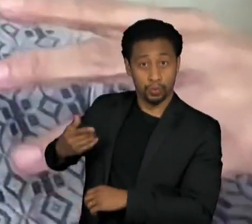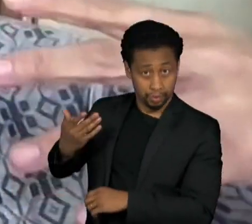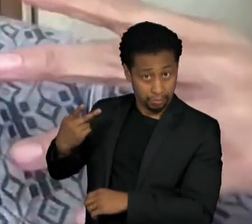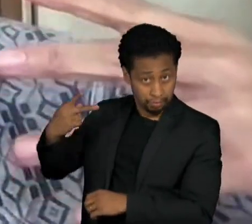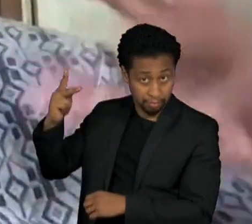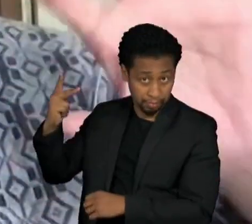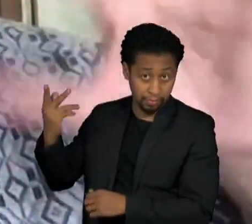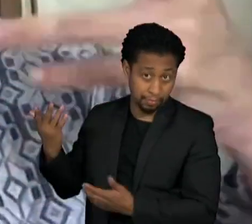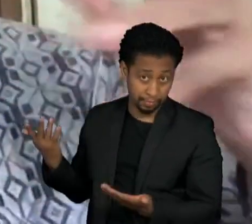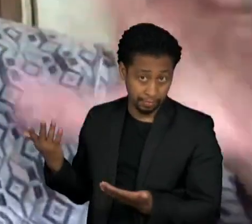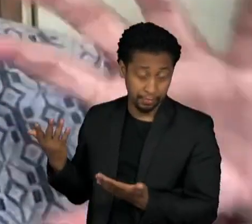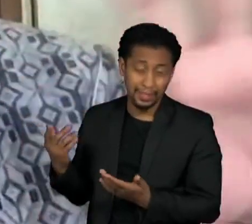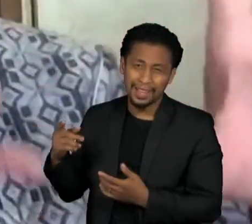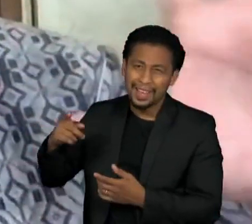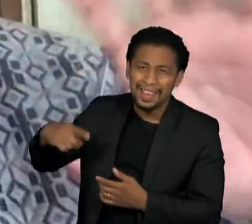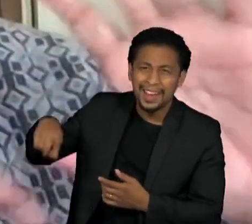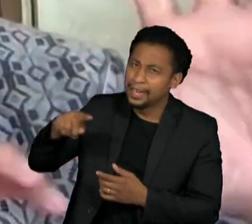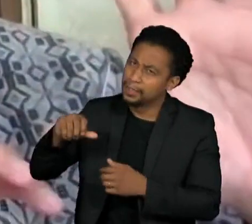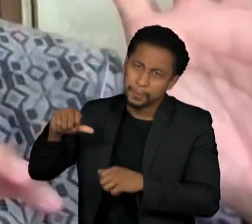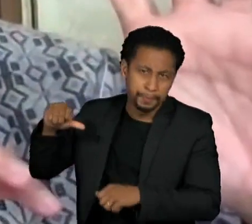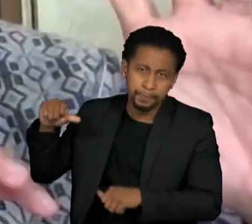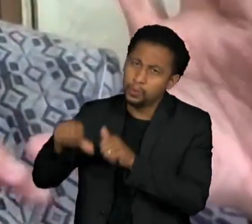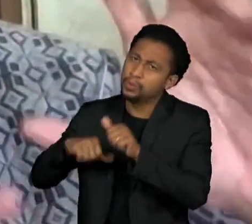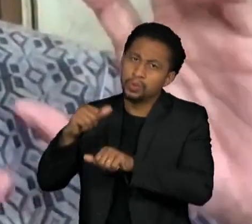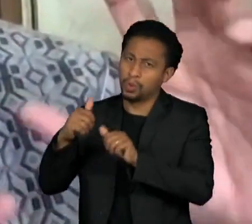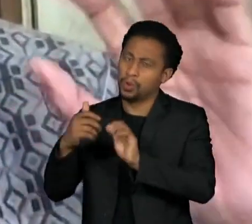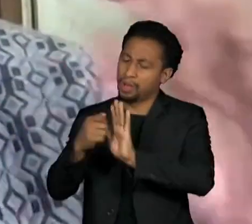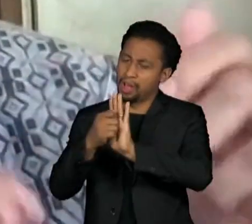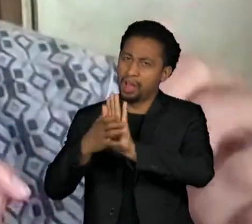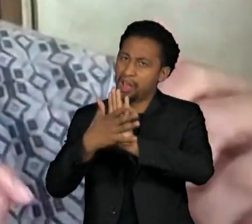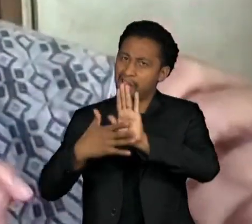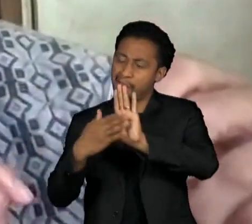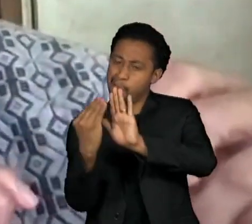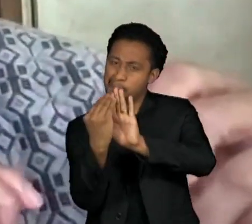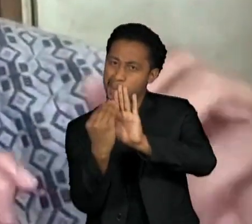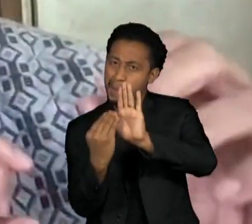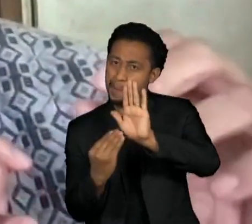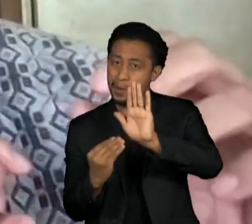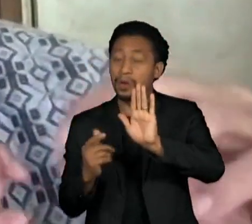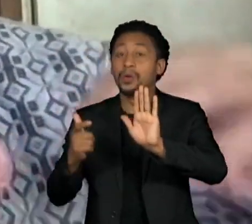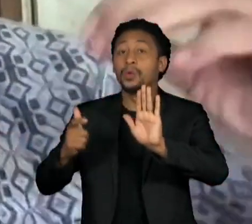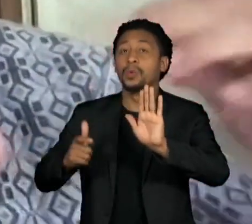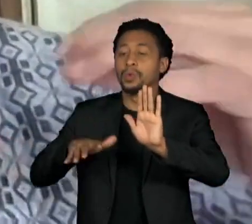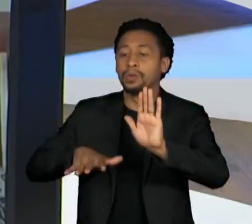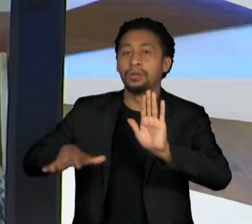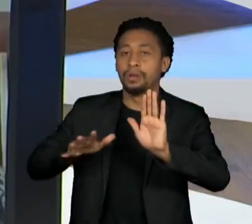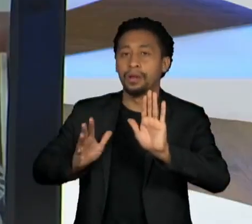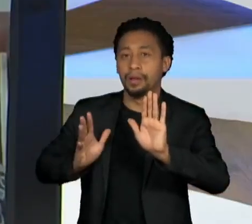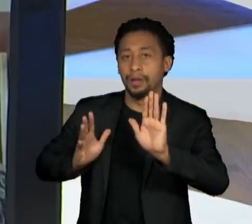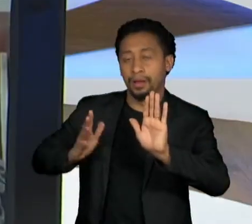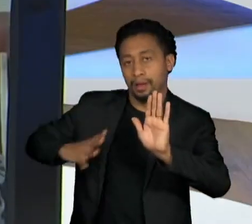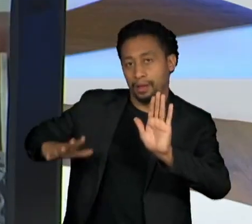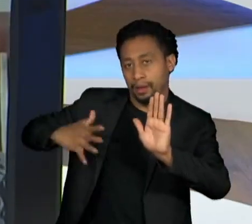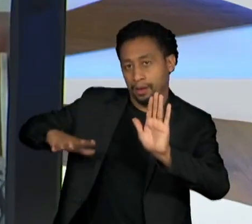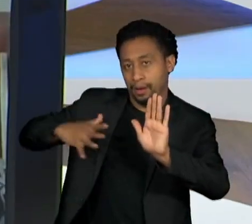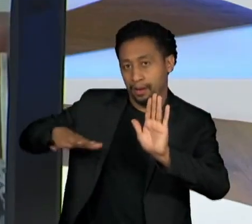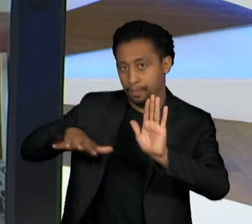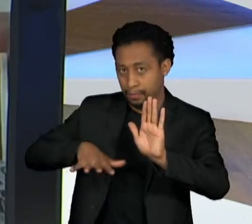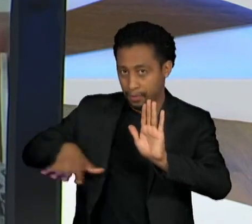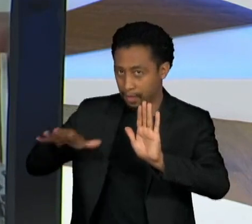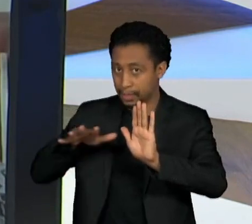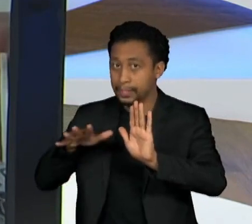Russian changed the meta-narrative around Crimea. And in that one, they